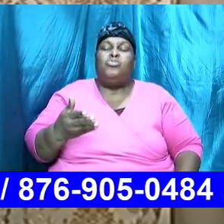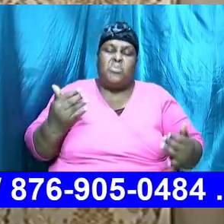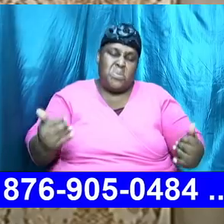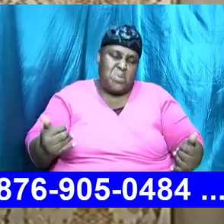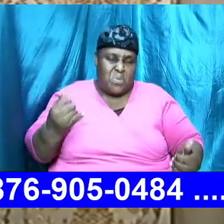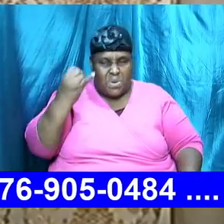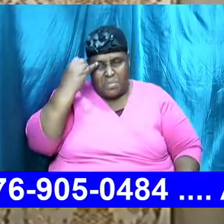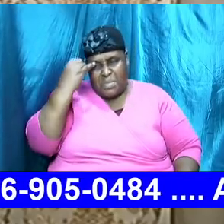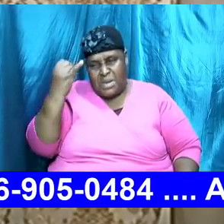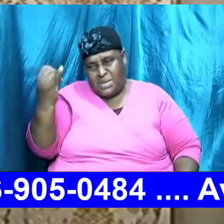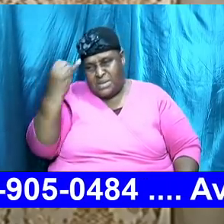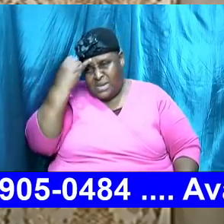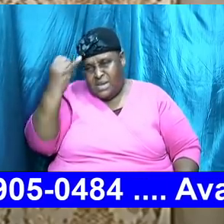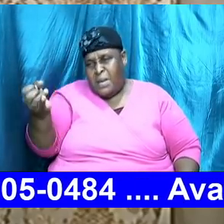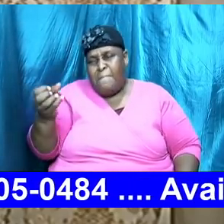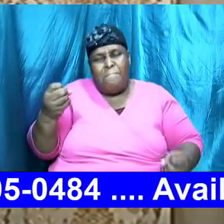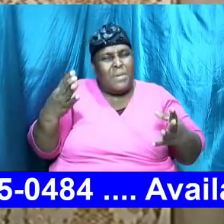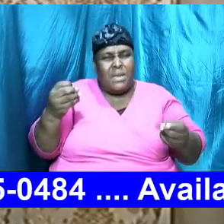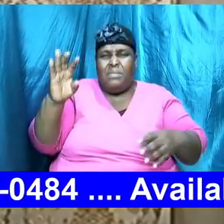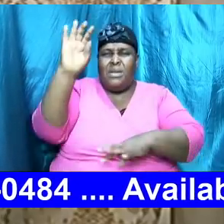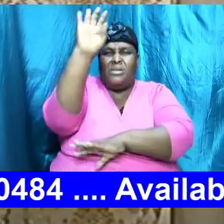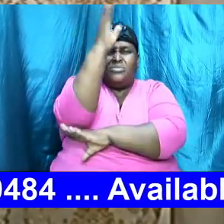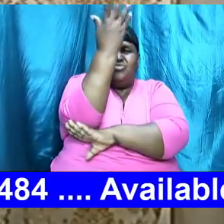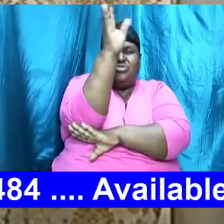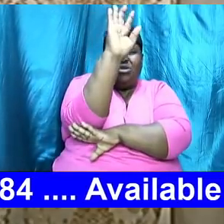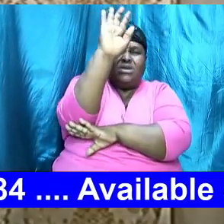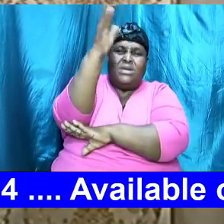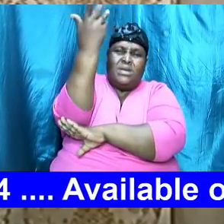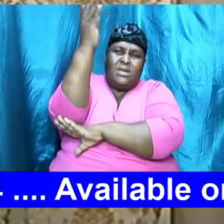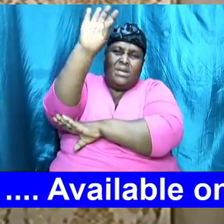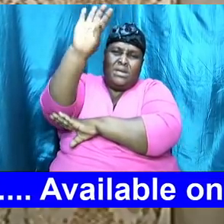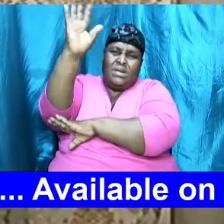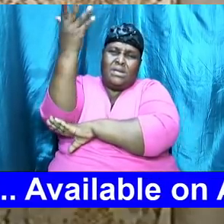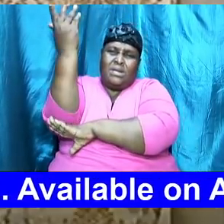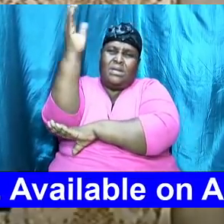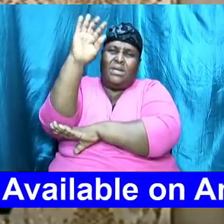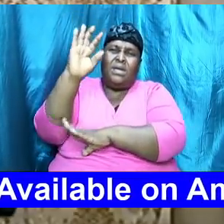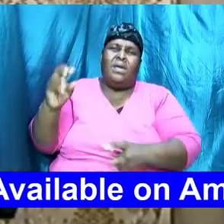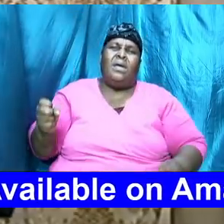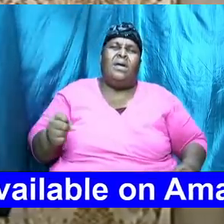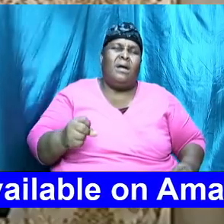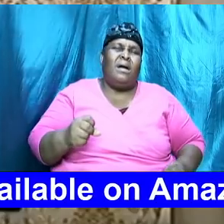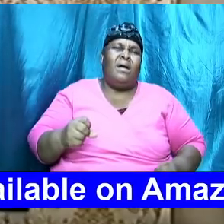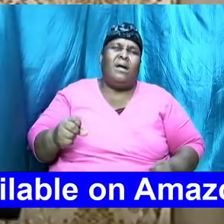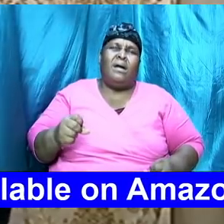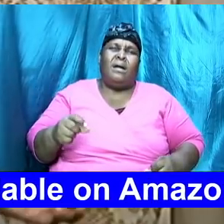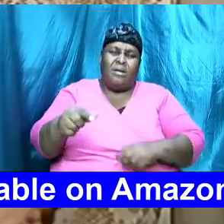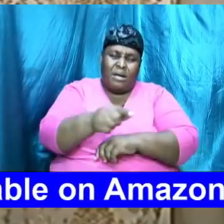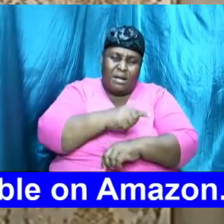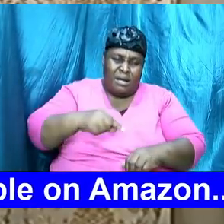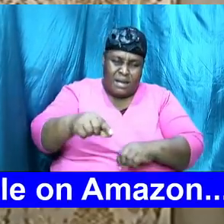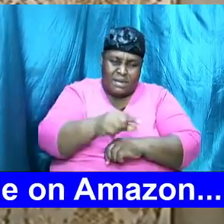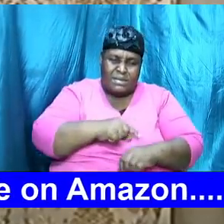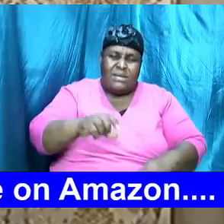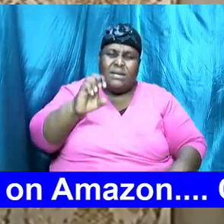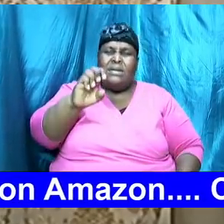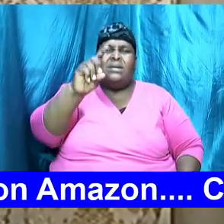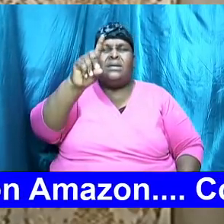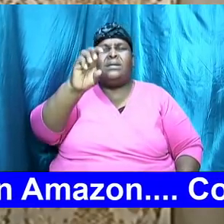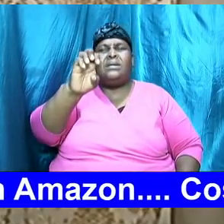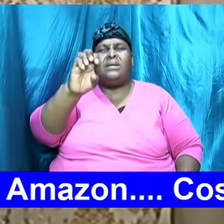scores of trees I can just imagine a garden like that eaten many trees